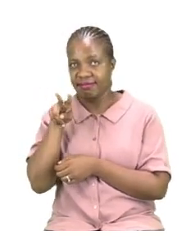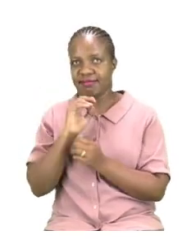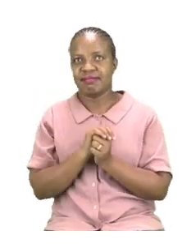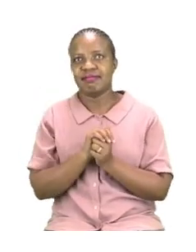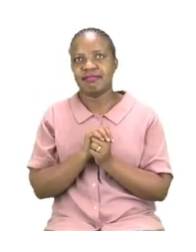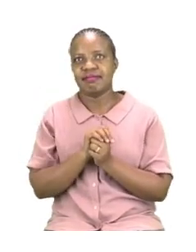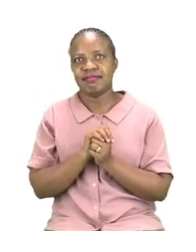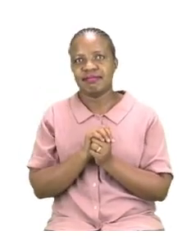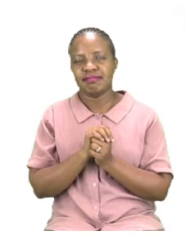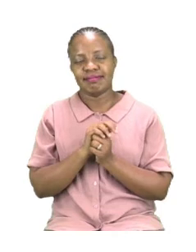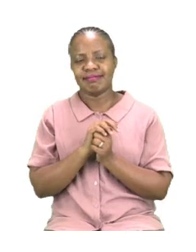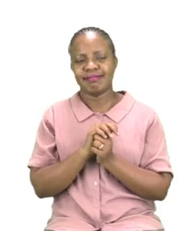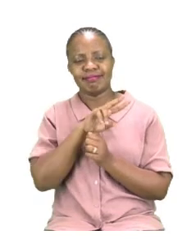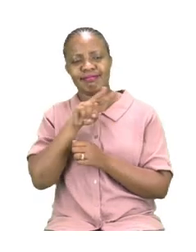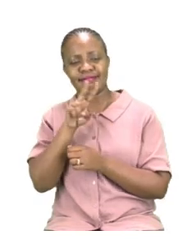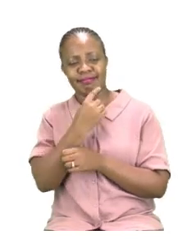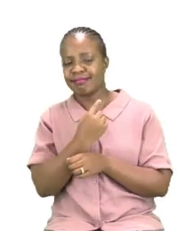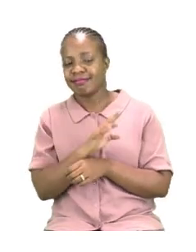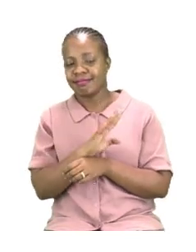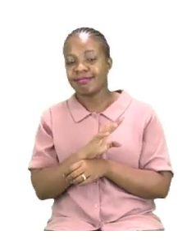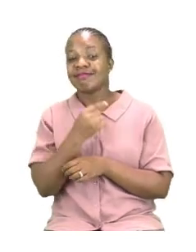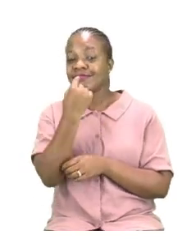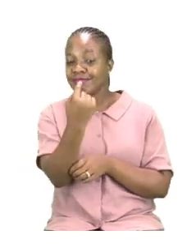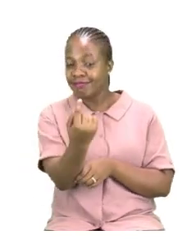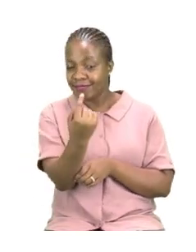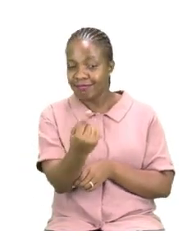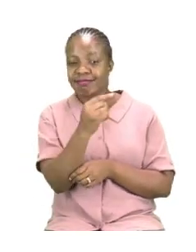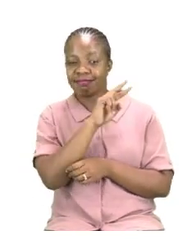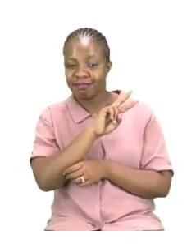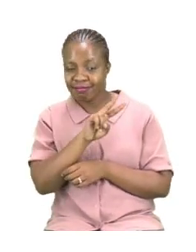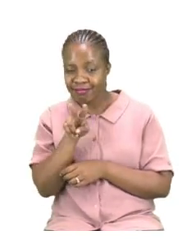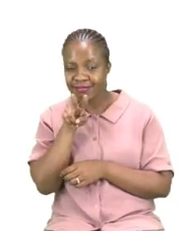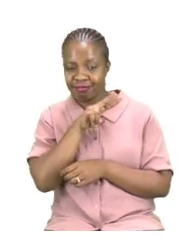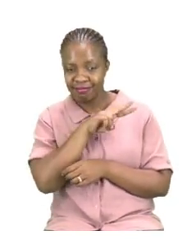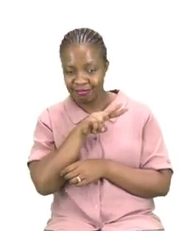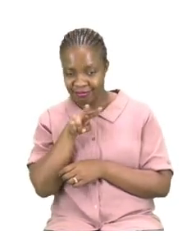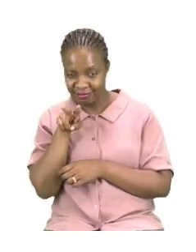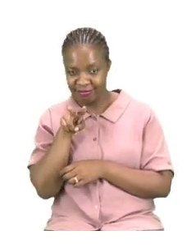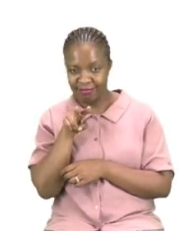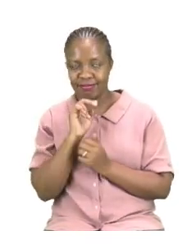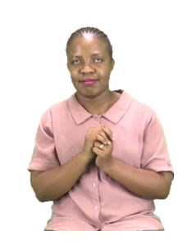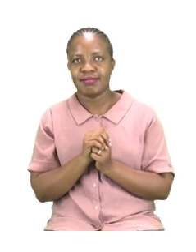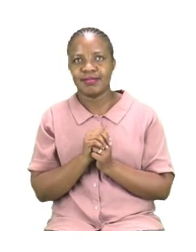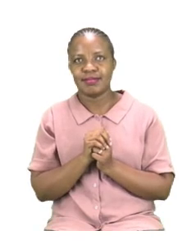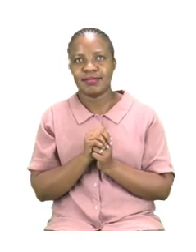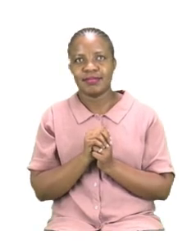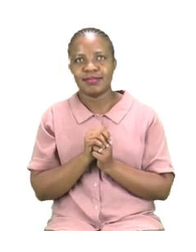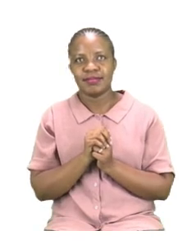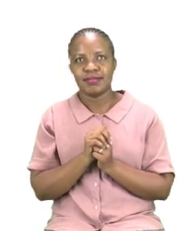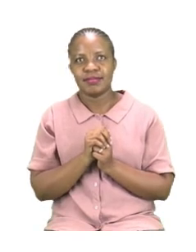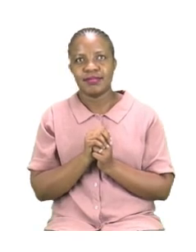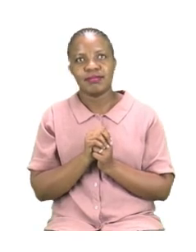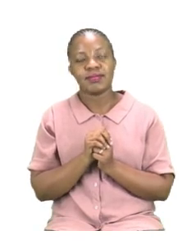each one. You are going to read each one. You we are going to do one and four